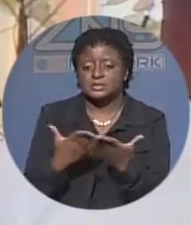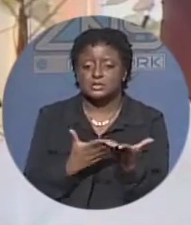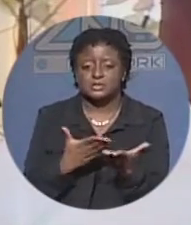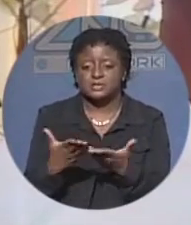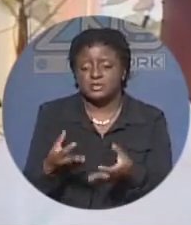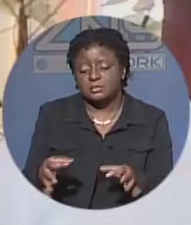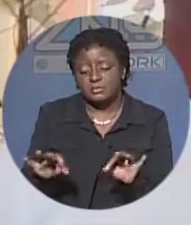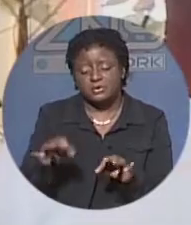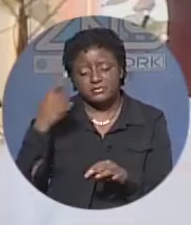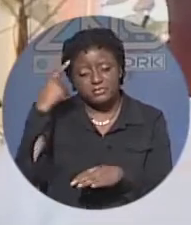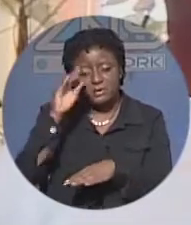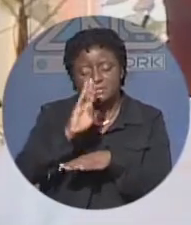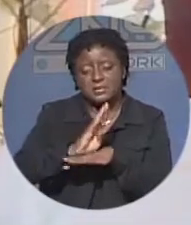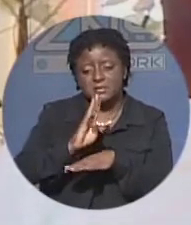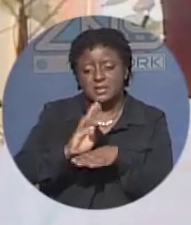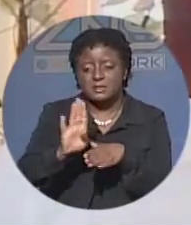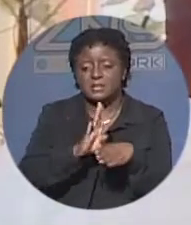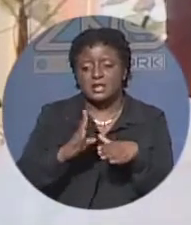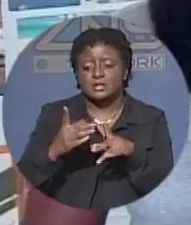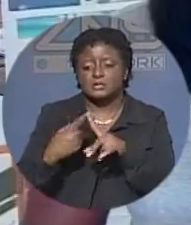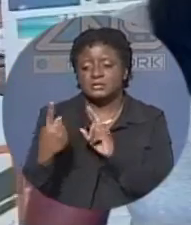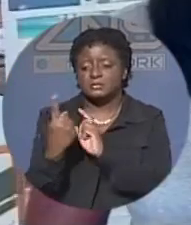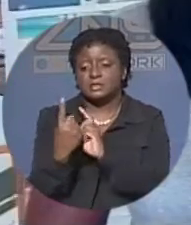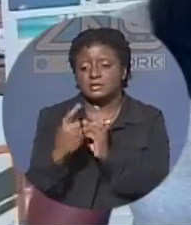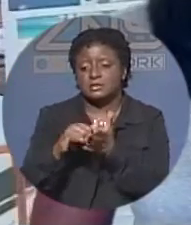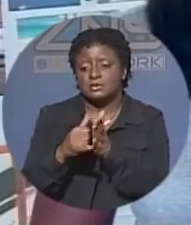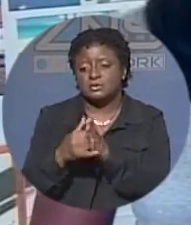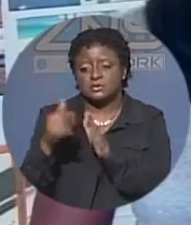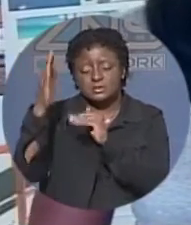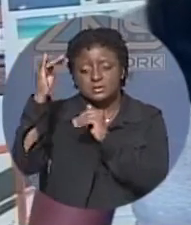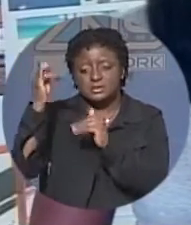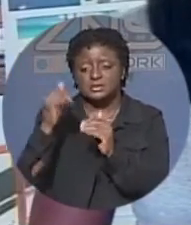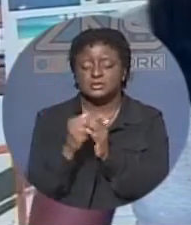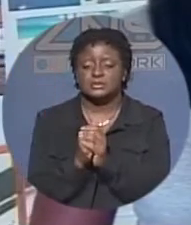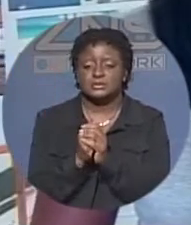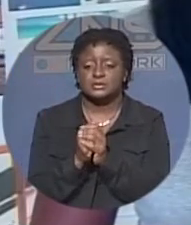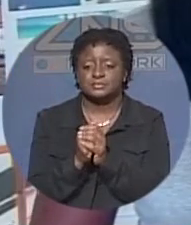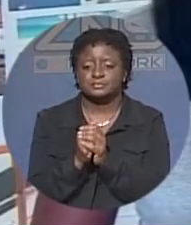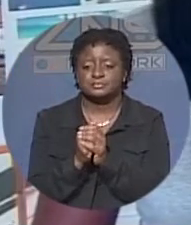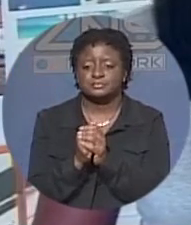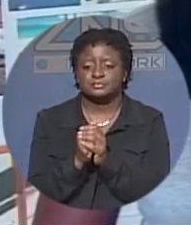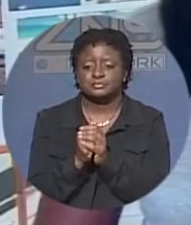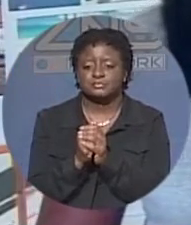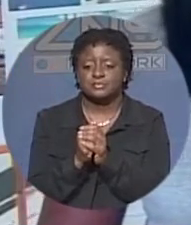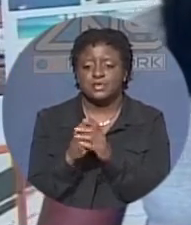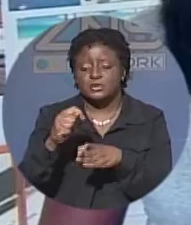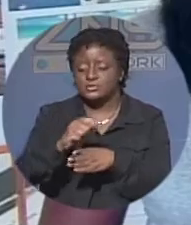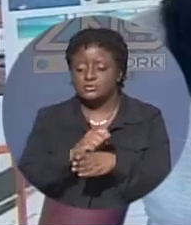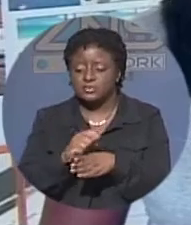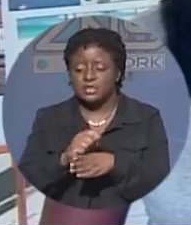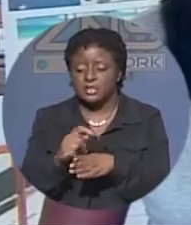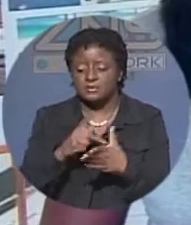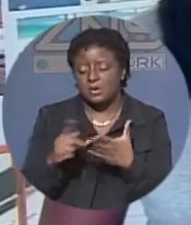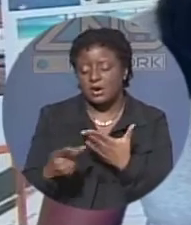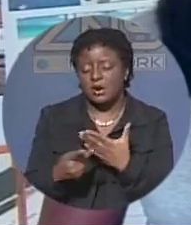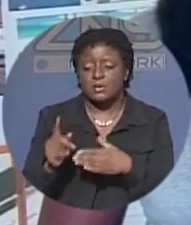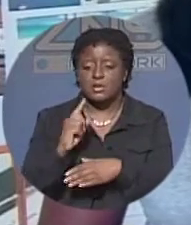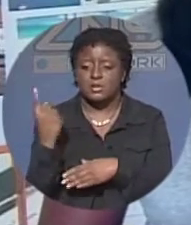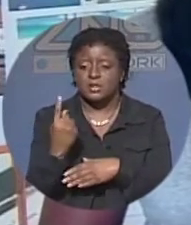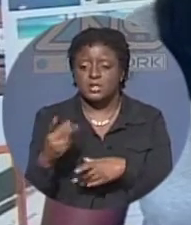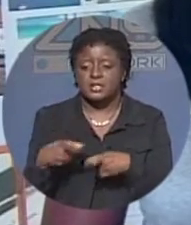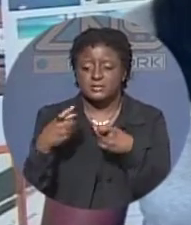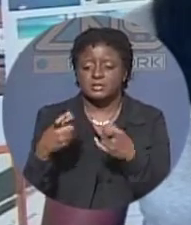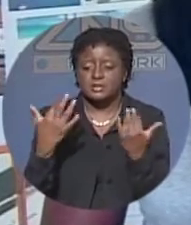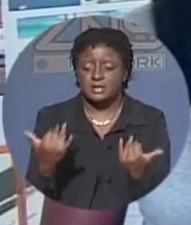and meet our expectations meet the expectations of our guests now while the training programs are only being offered at this time to those in management